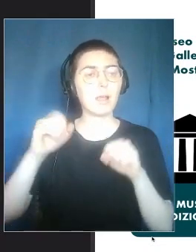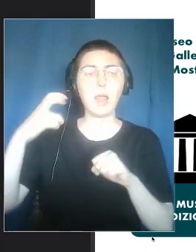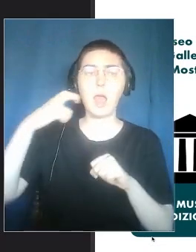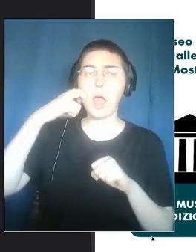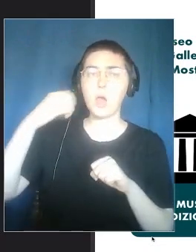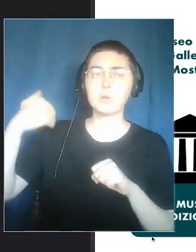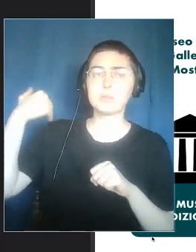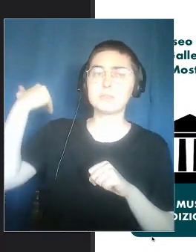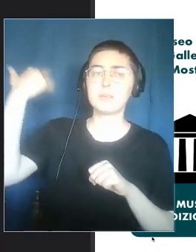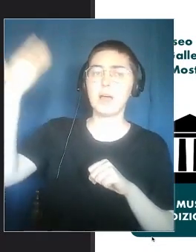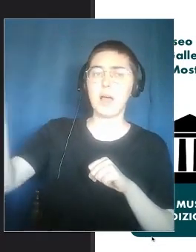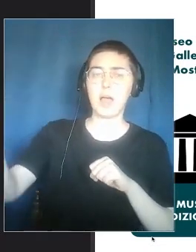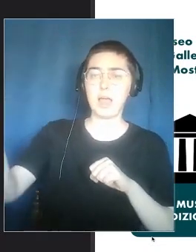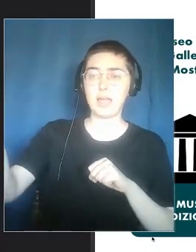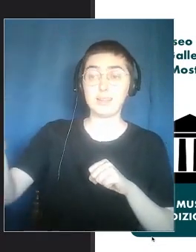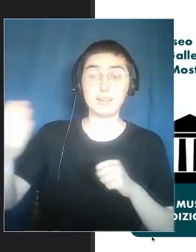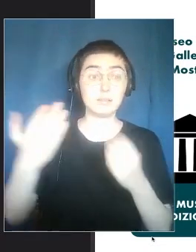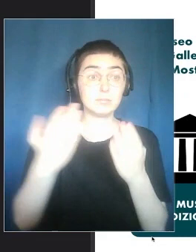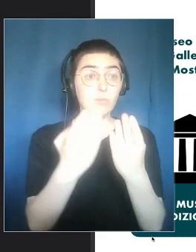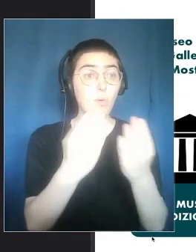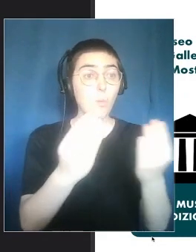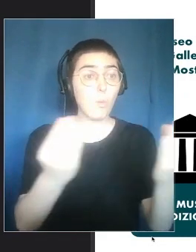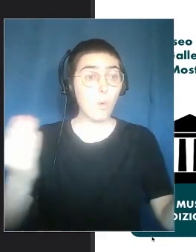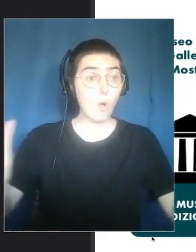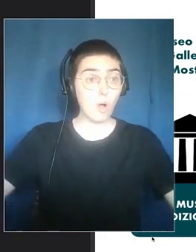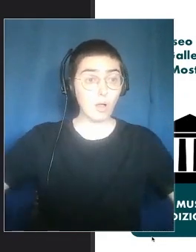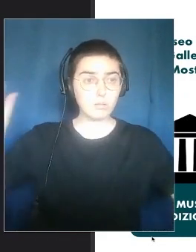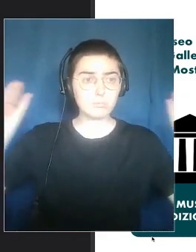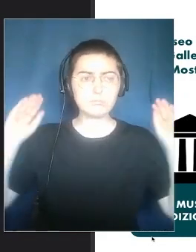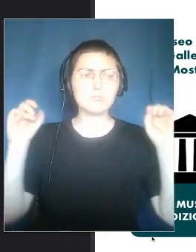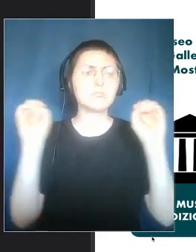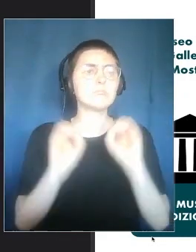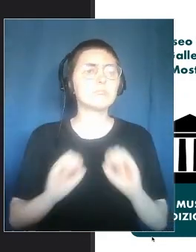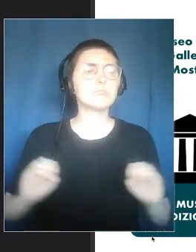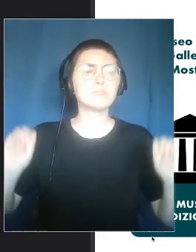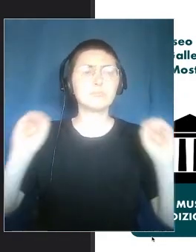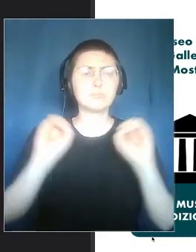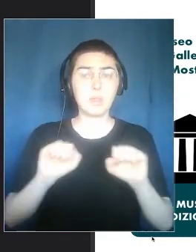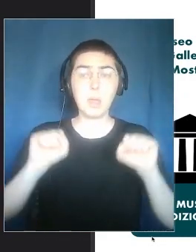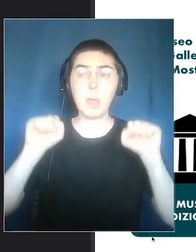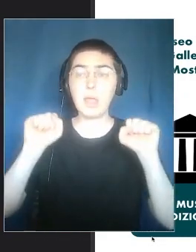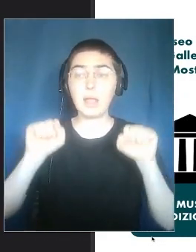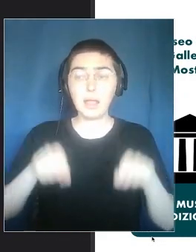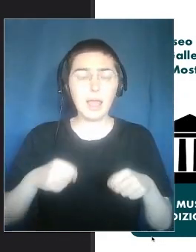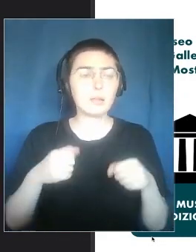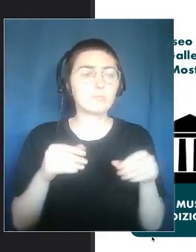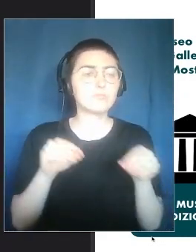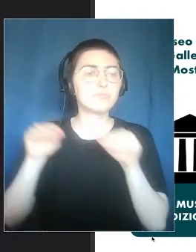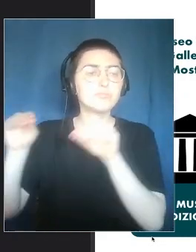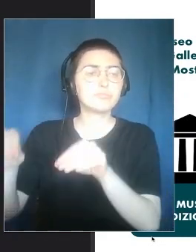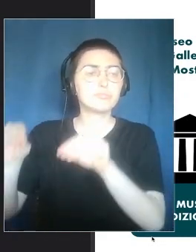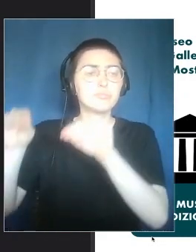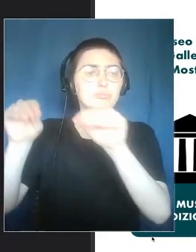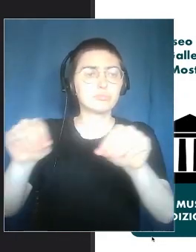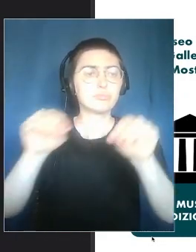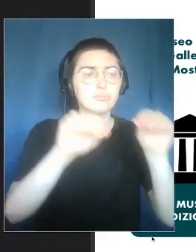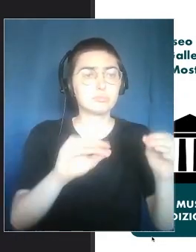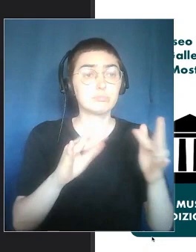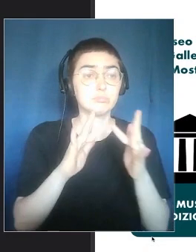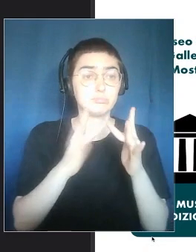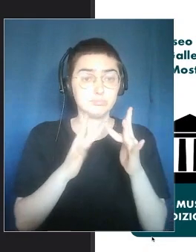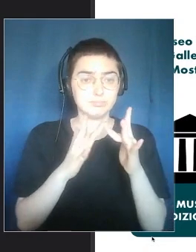Are widespread. And I can create also a museum that doesn't exist in a physical space.